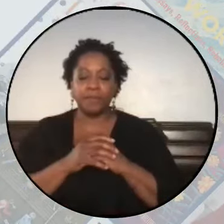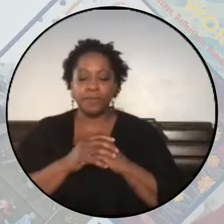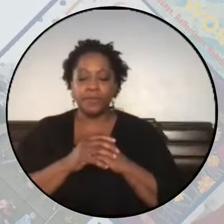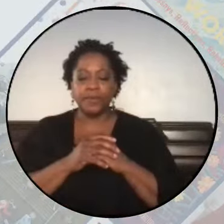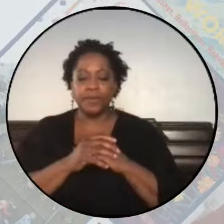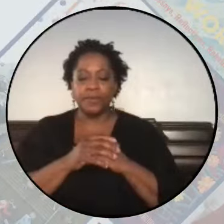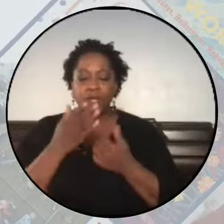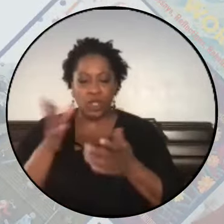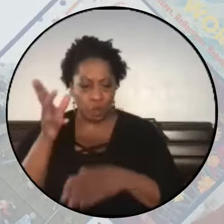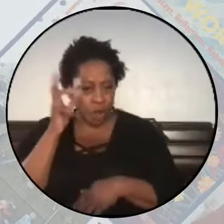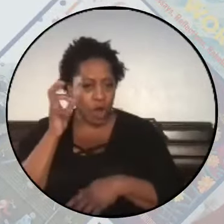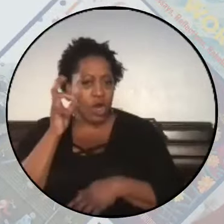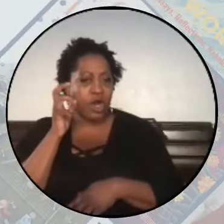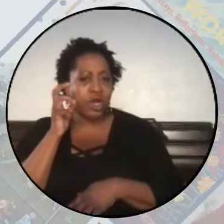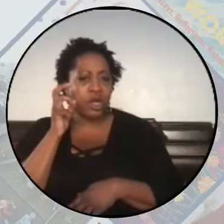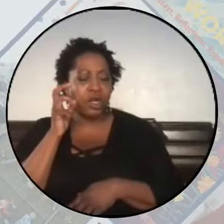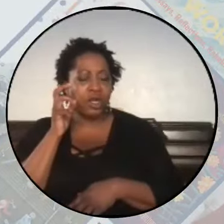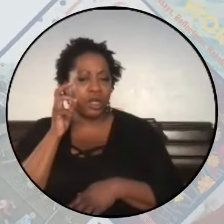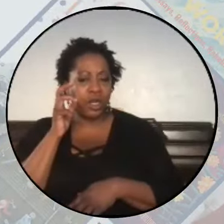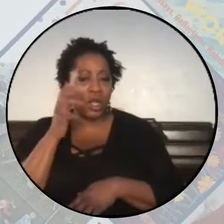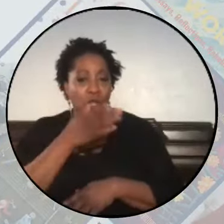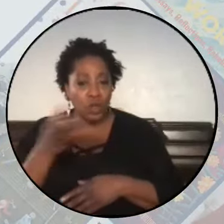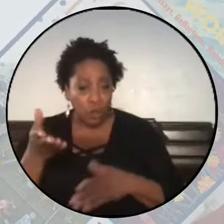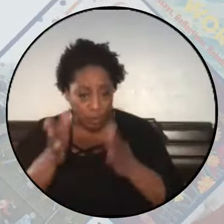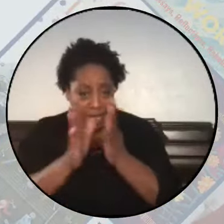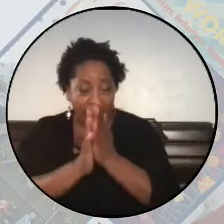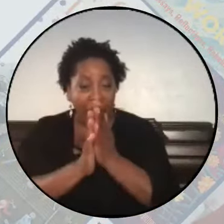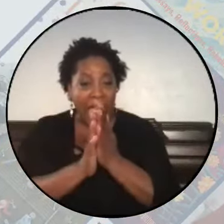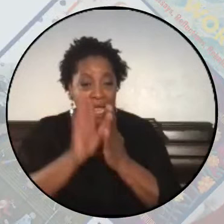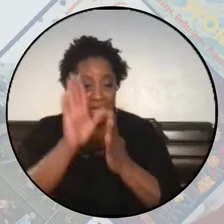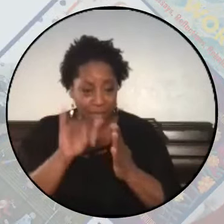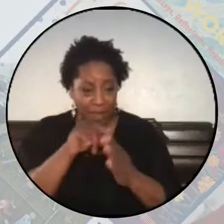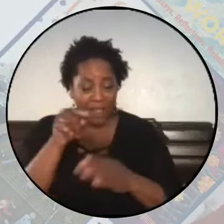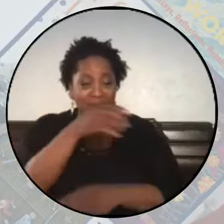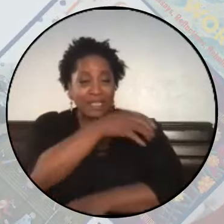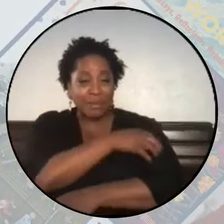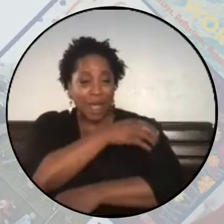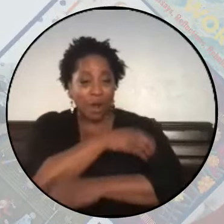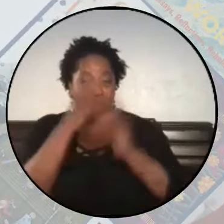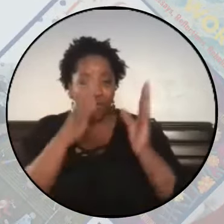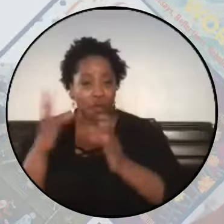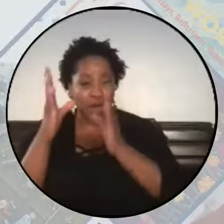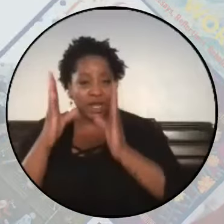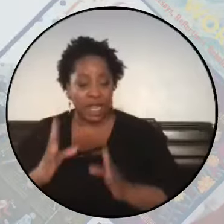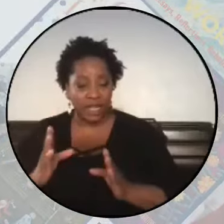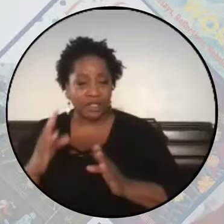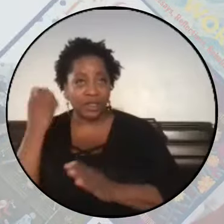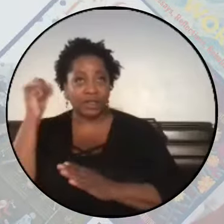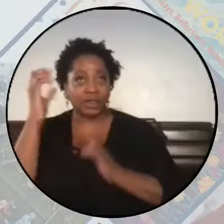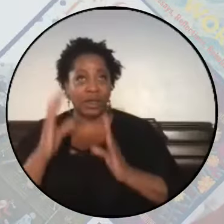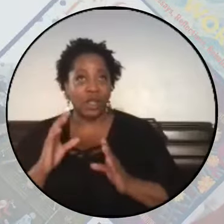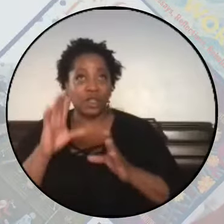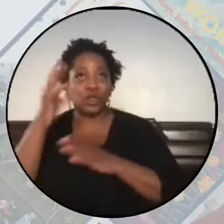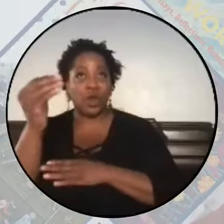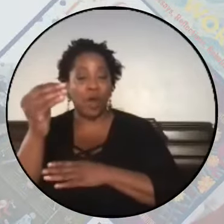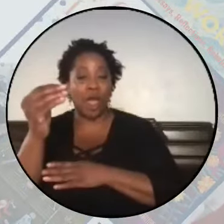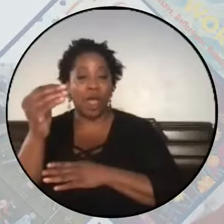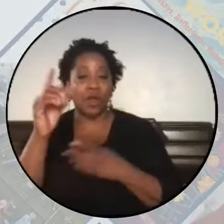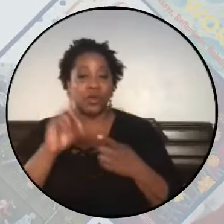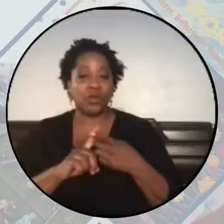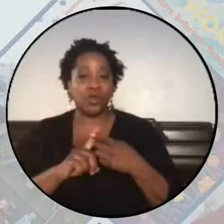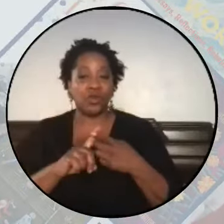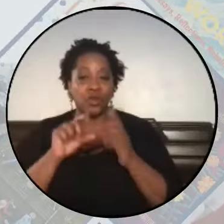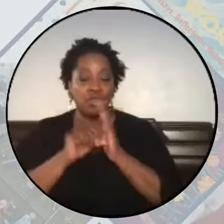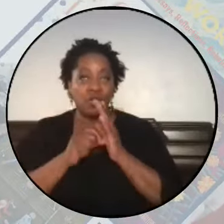You all heard it. You're being asked by these powerful organizers to go out to